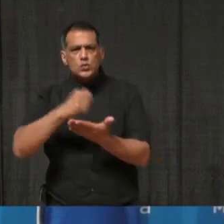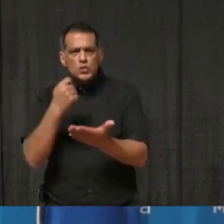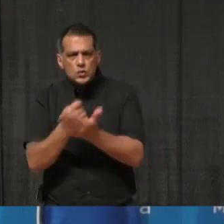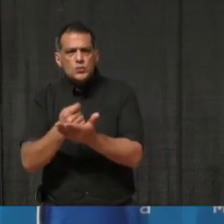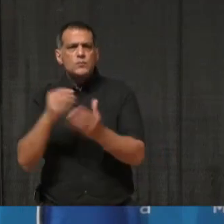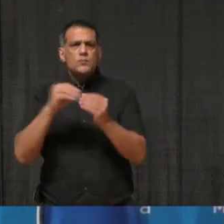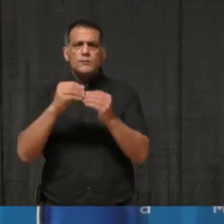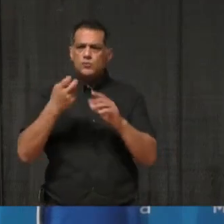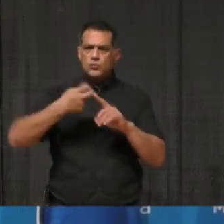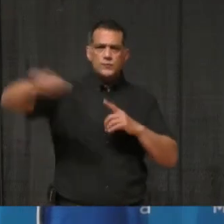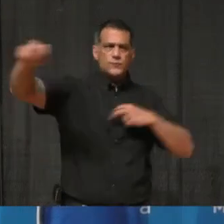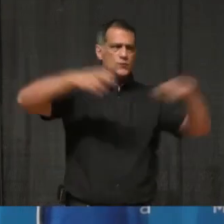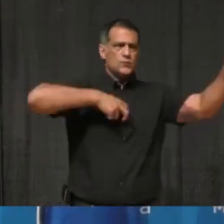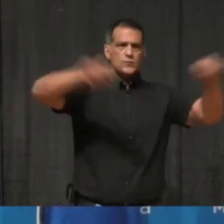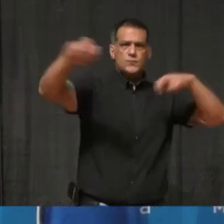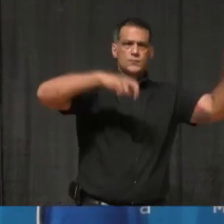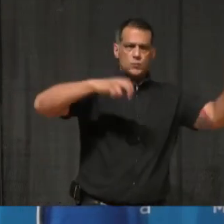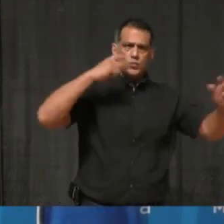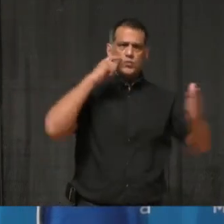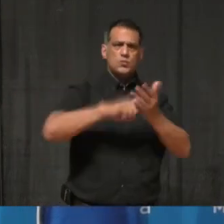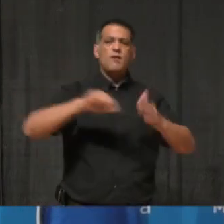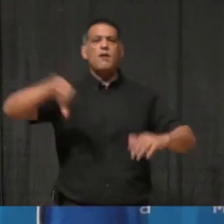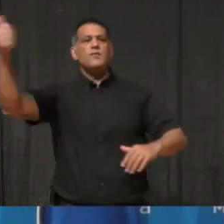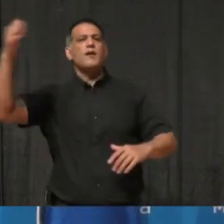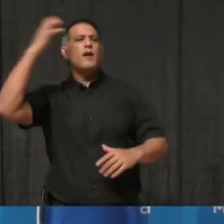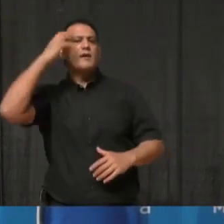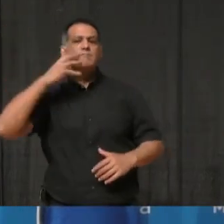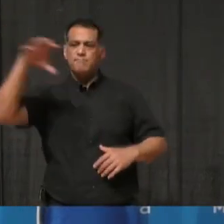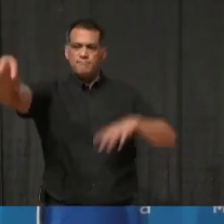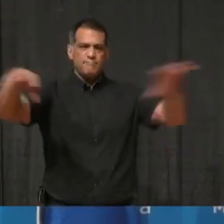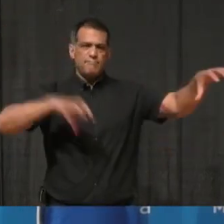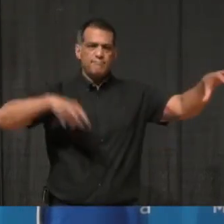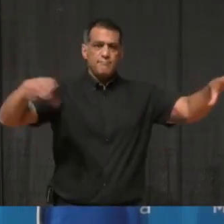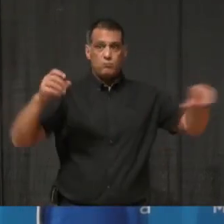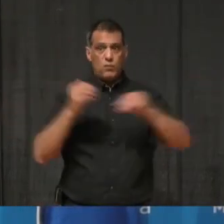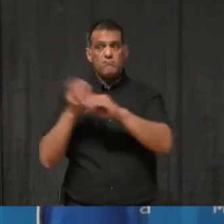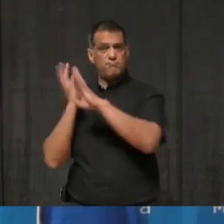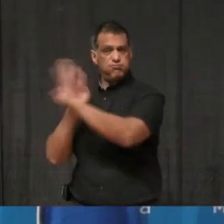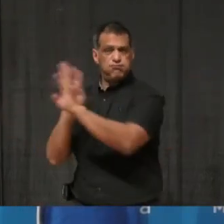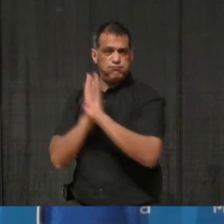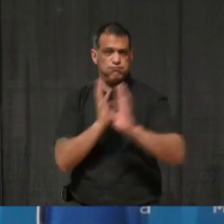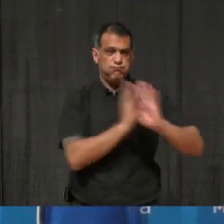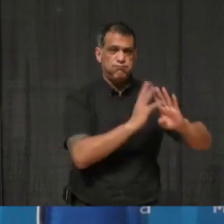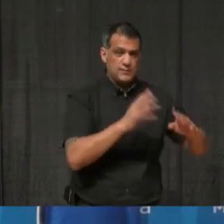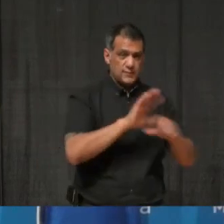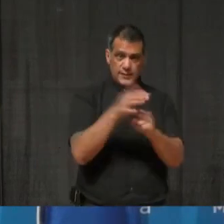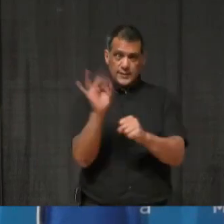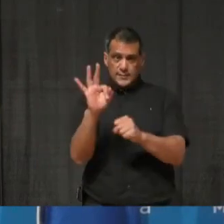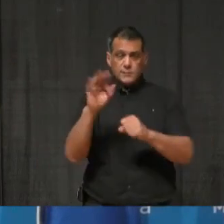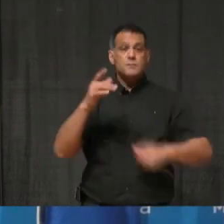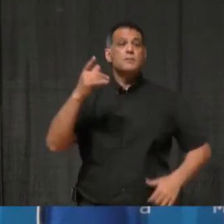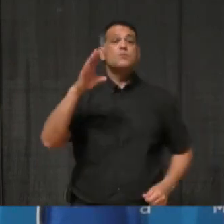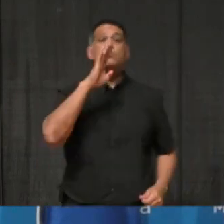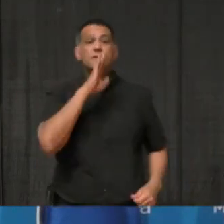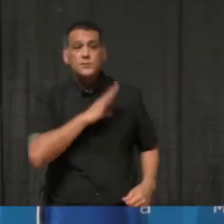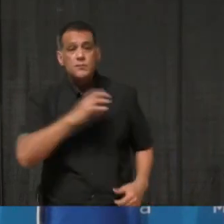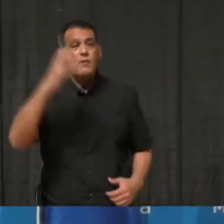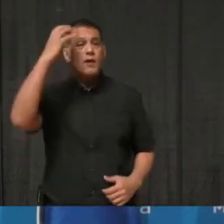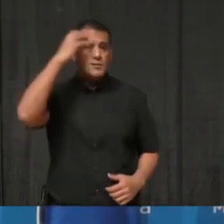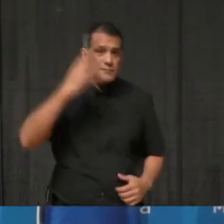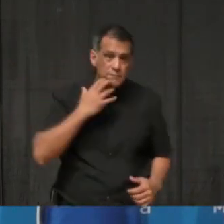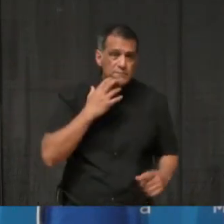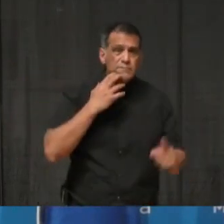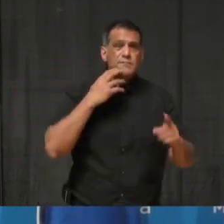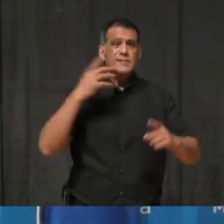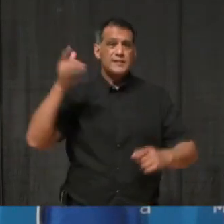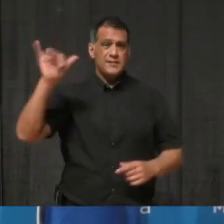because of the steady stream of COVID cases coming in. At Brampton's William Osler Hospital, they are currently dealing